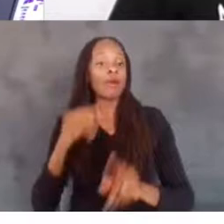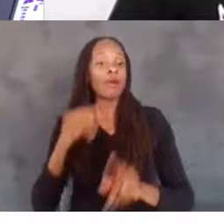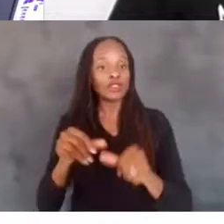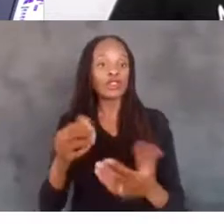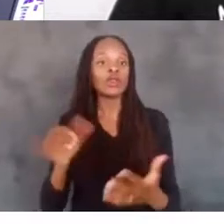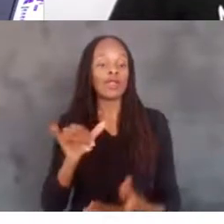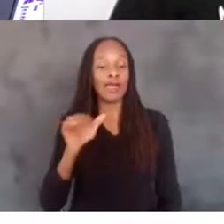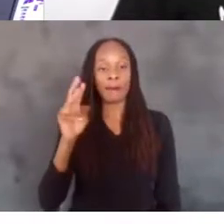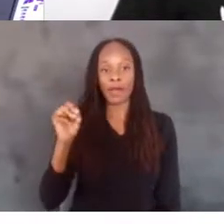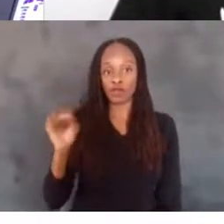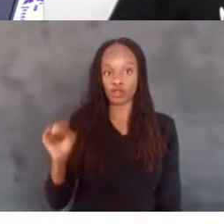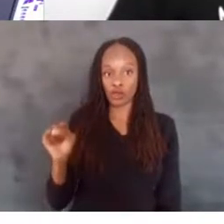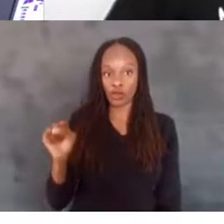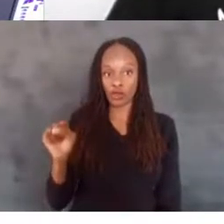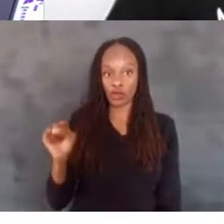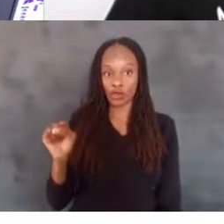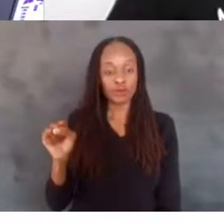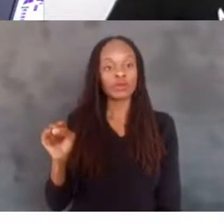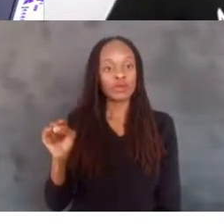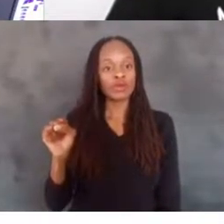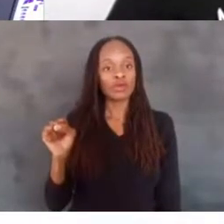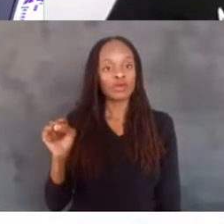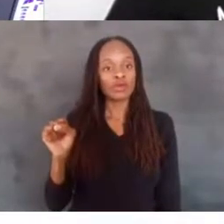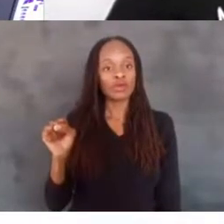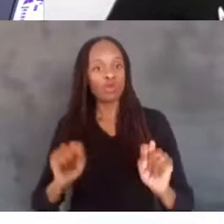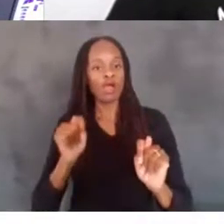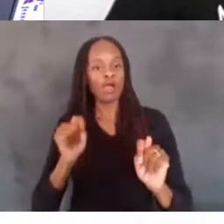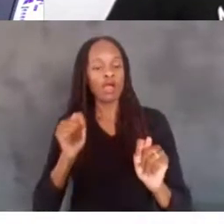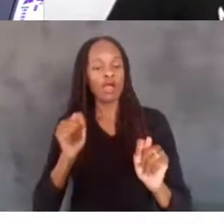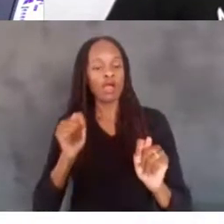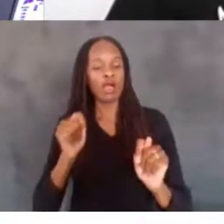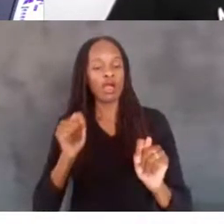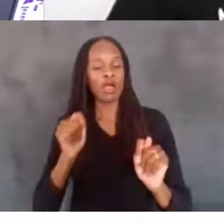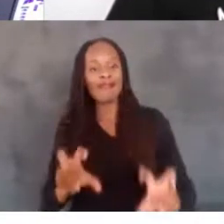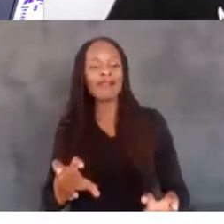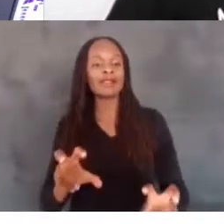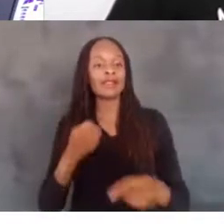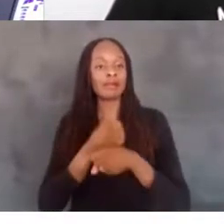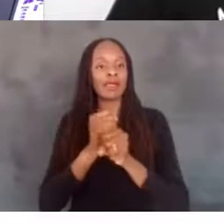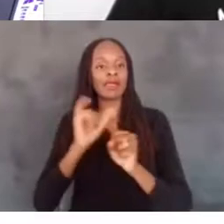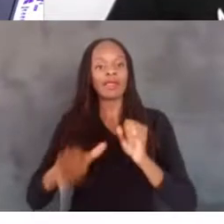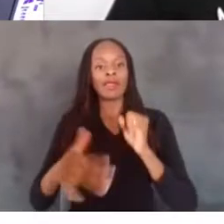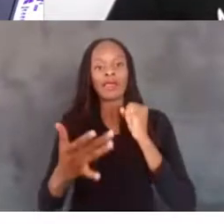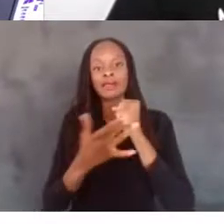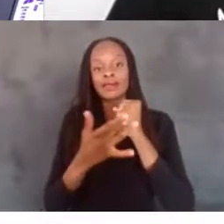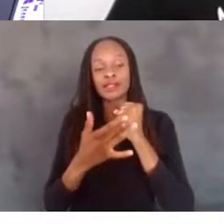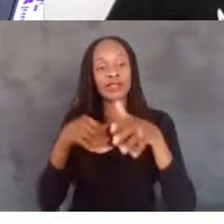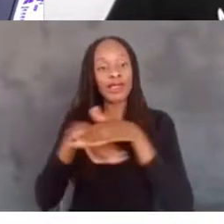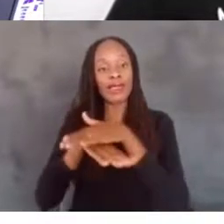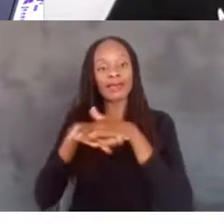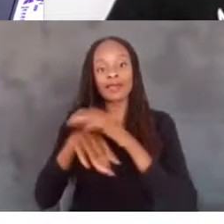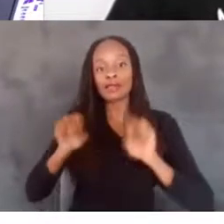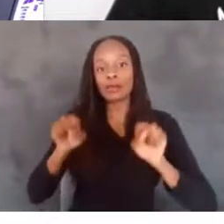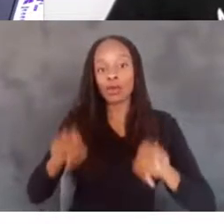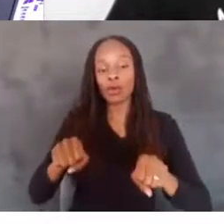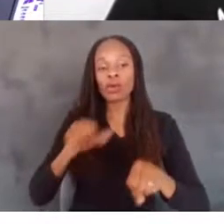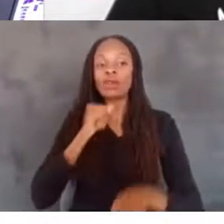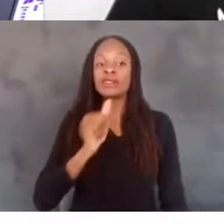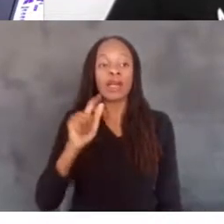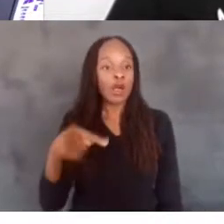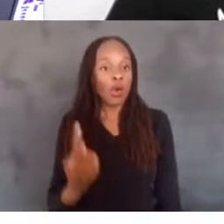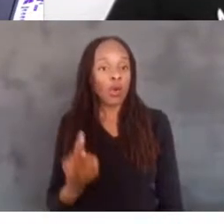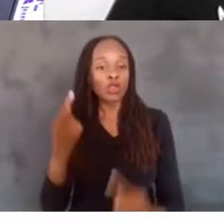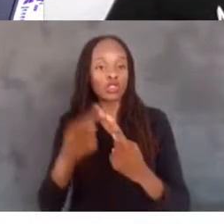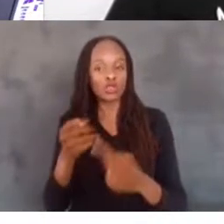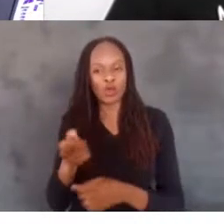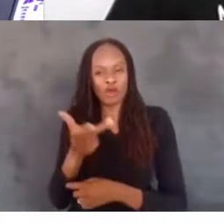Microsoft, to try to invest in making that technology accessible, not just to those few,